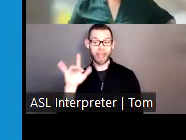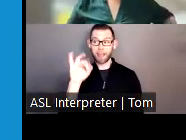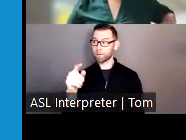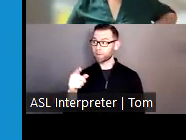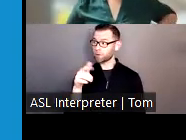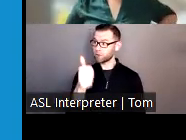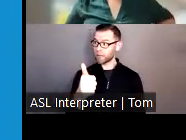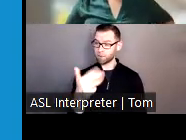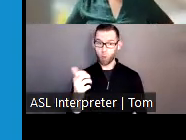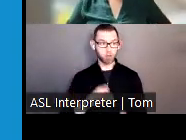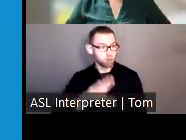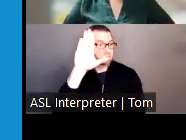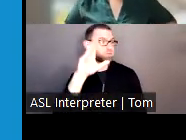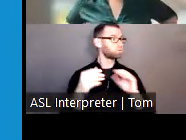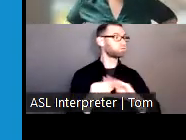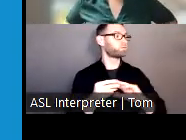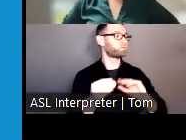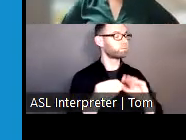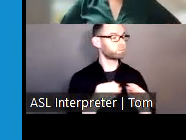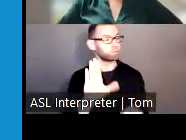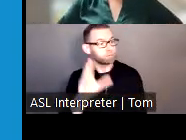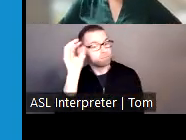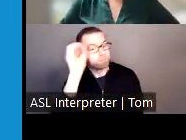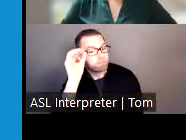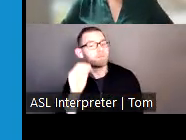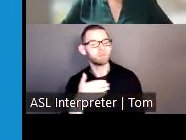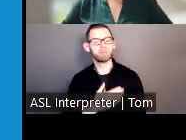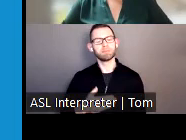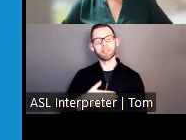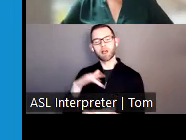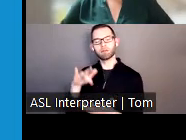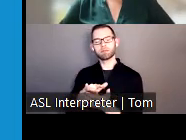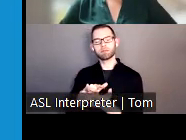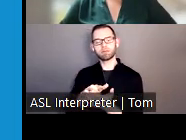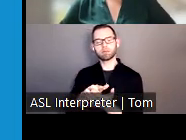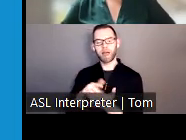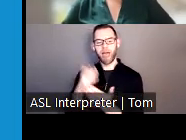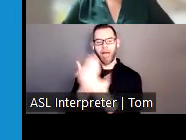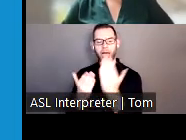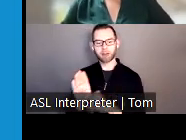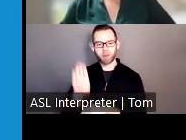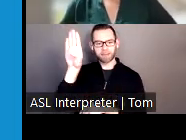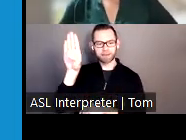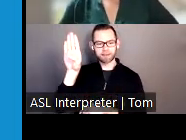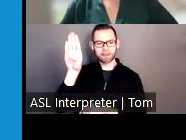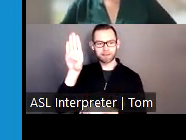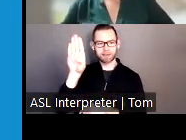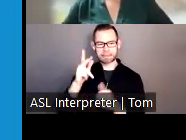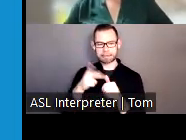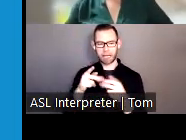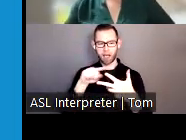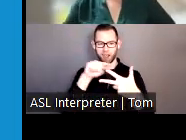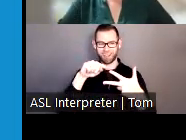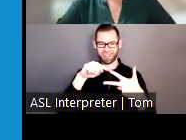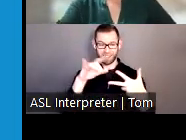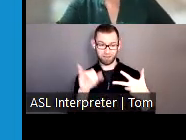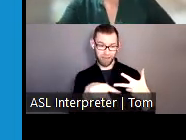please use the raise hand function at the bottom of your screen. Selecting this function would alert me that you intend to make a